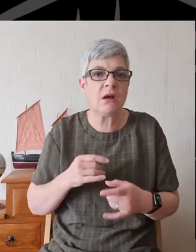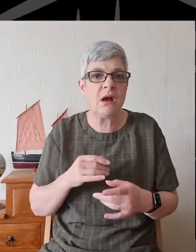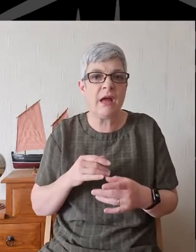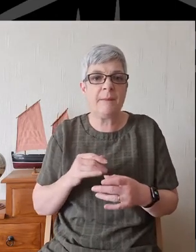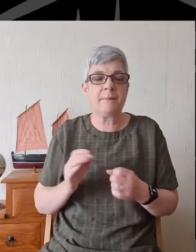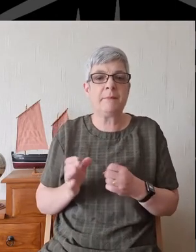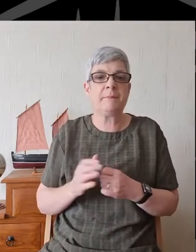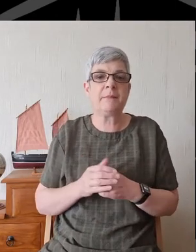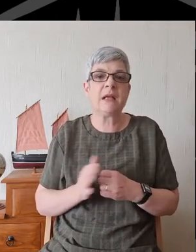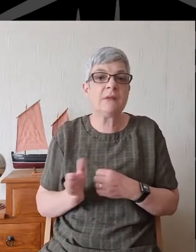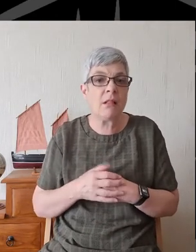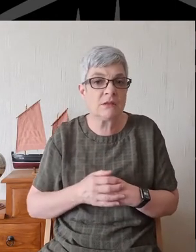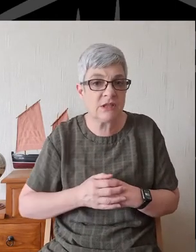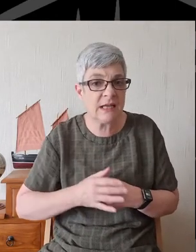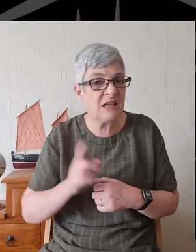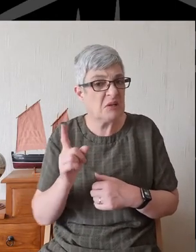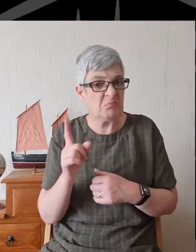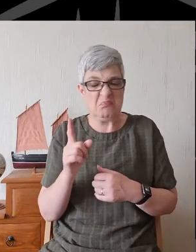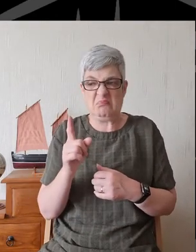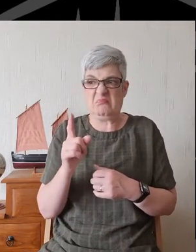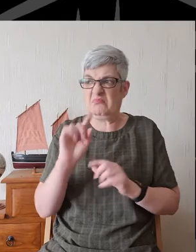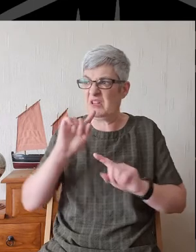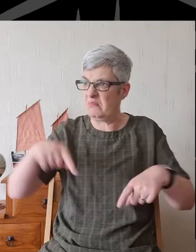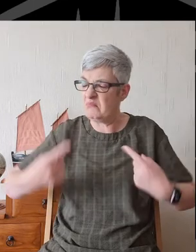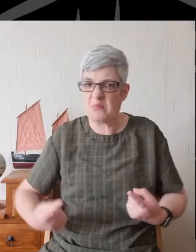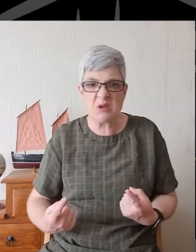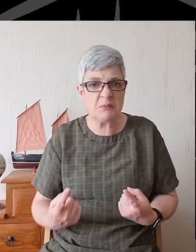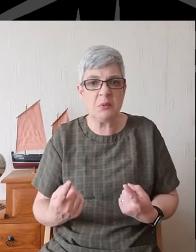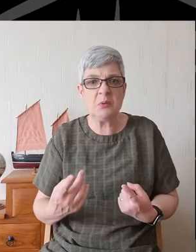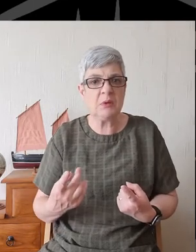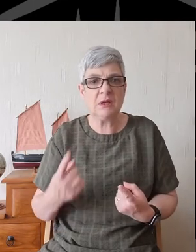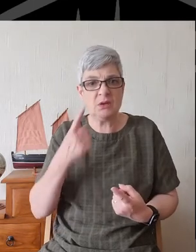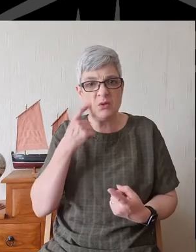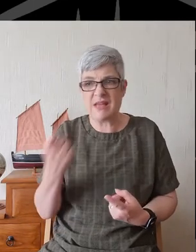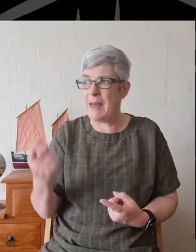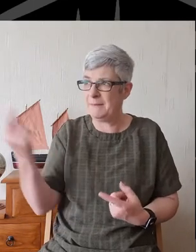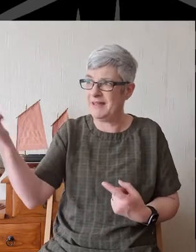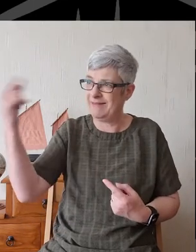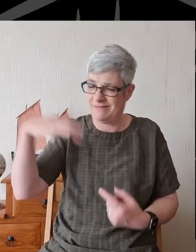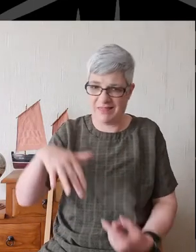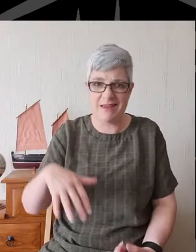made it impossible, as it were, for you to remain in the room.